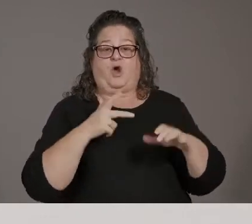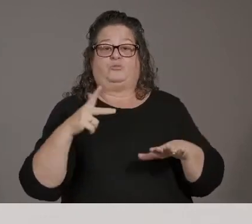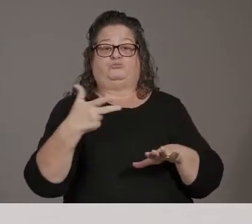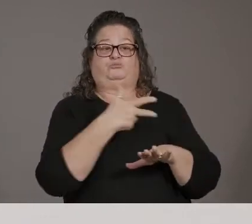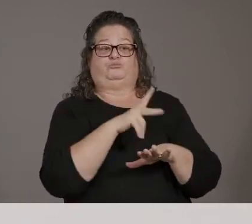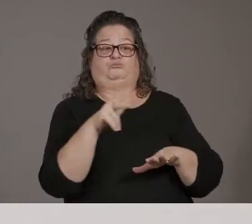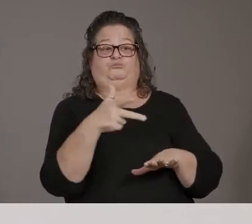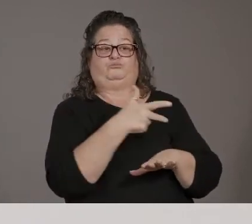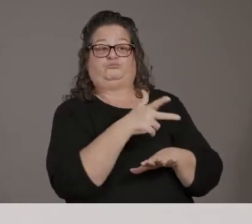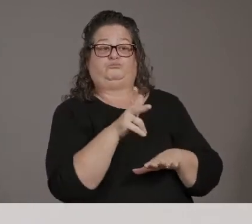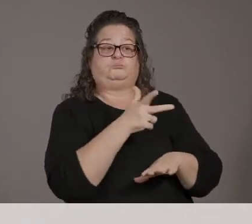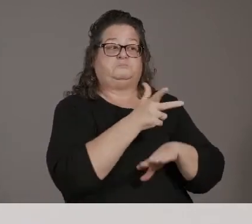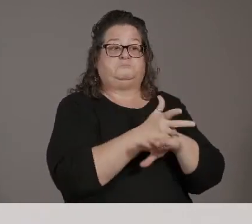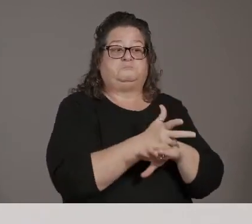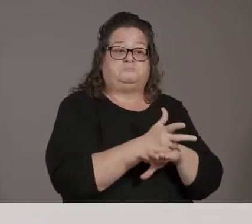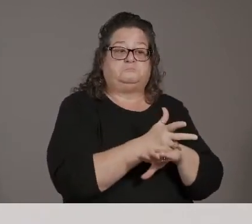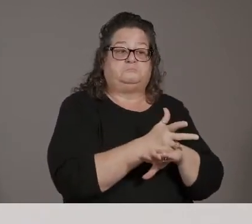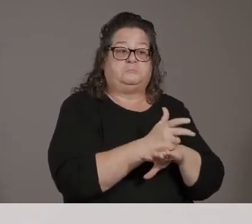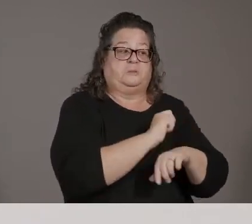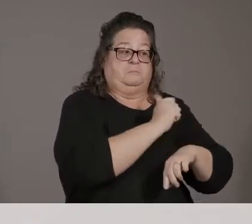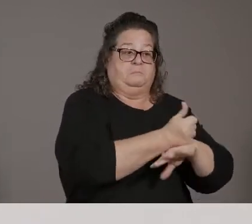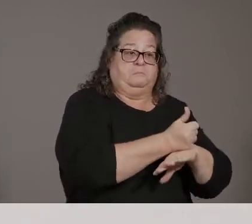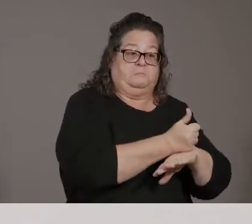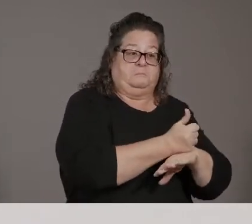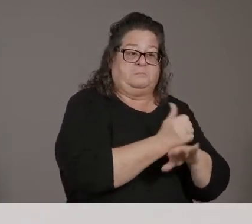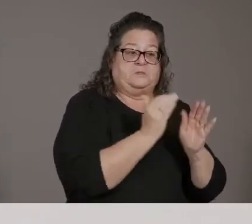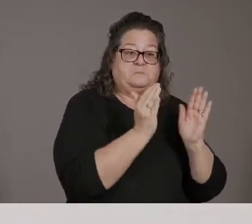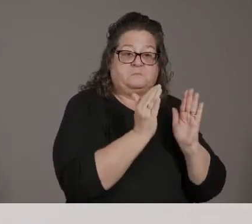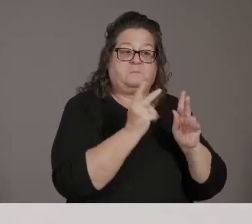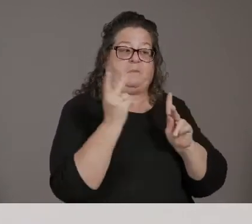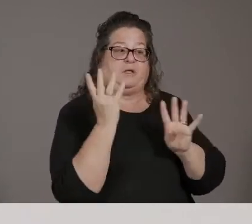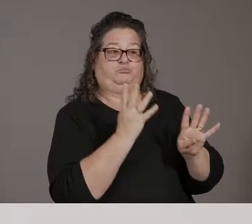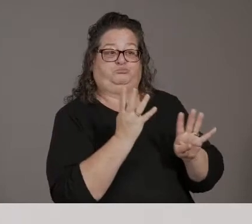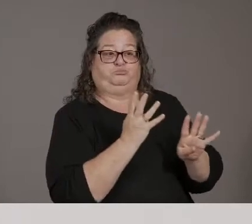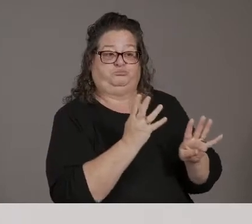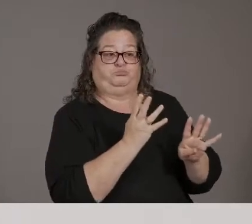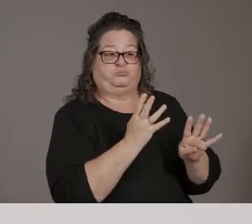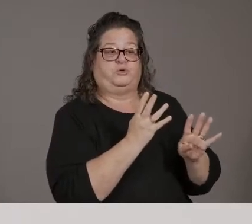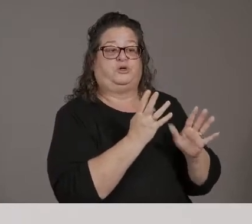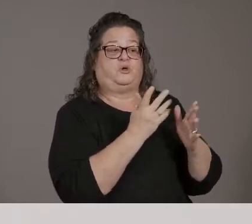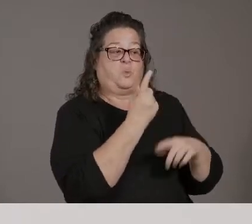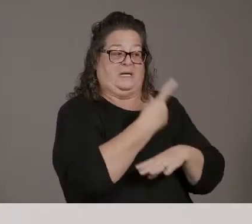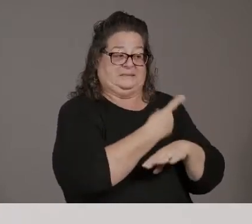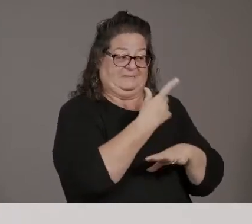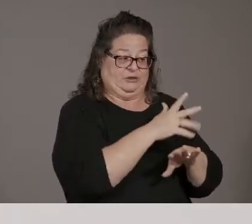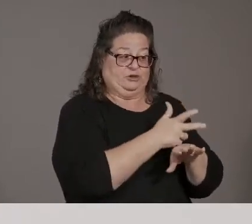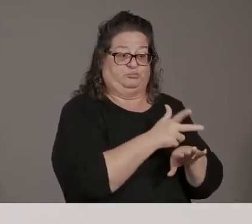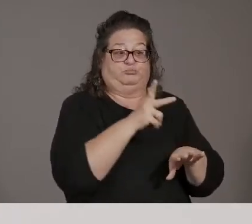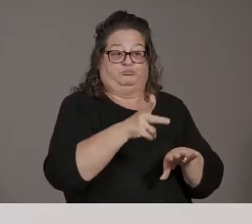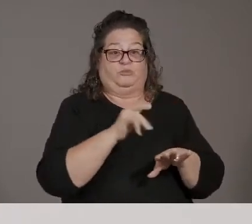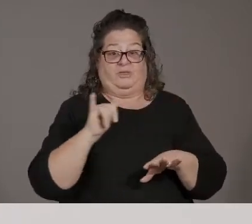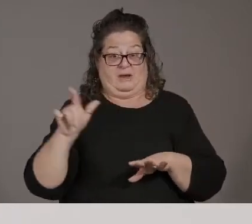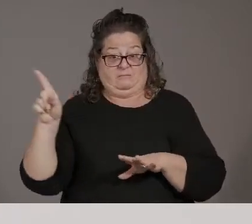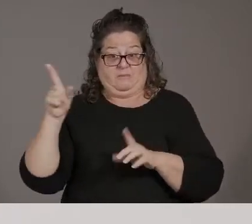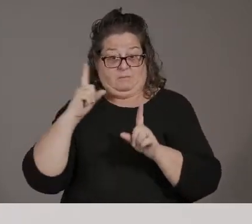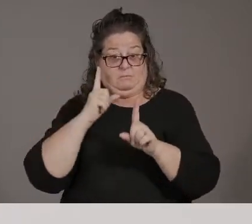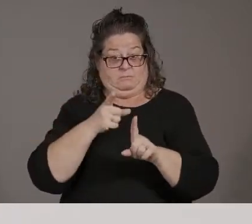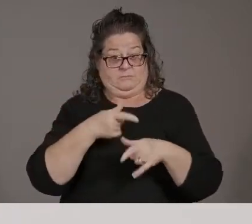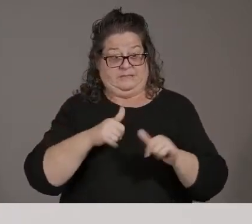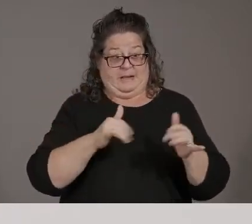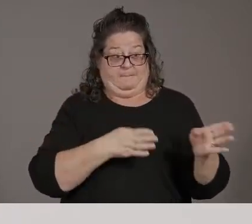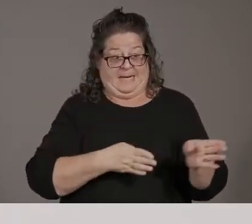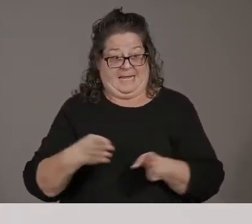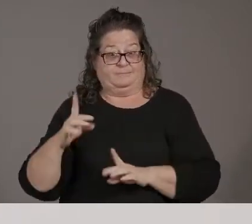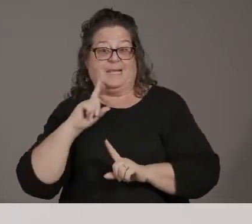is that still, um, the goal to try to get out and reach them? Yes. So we're partnering with Maricopa County